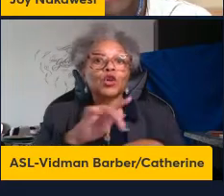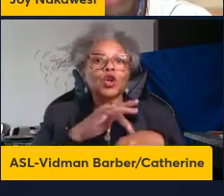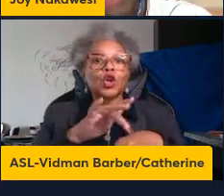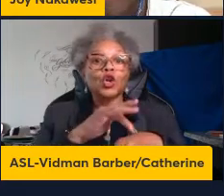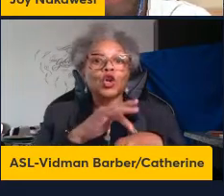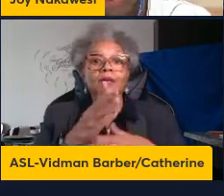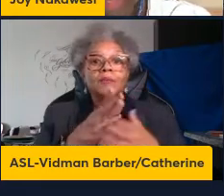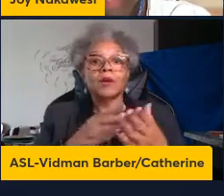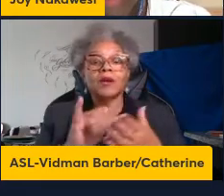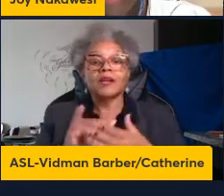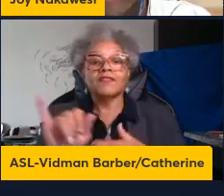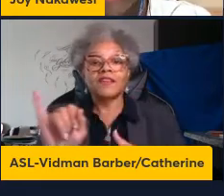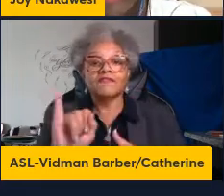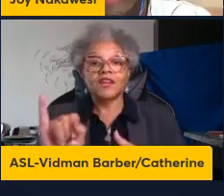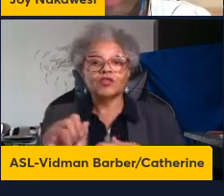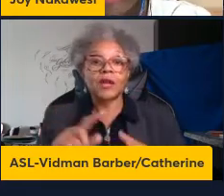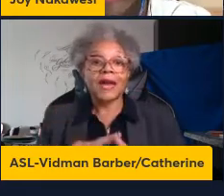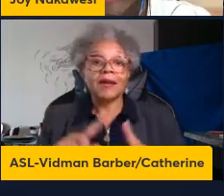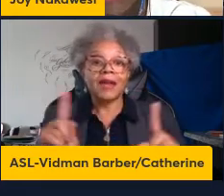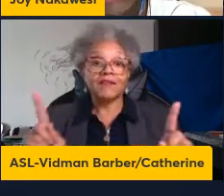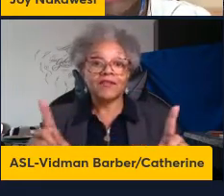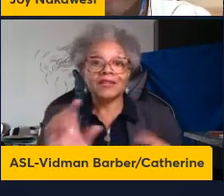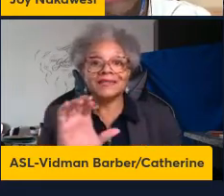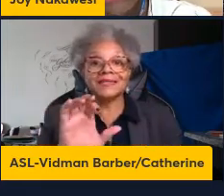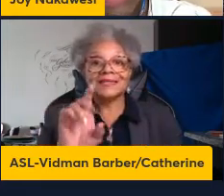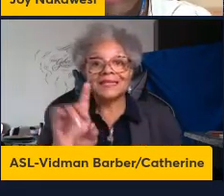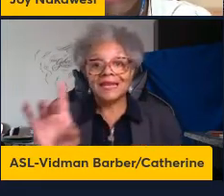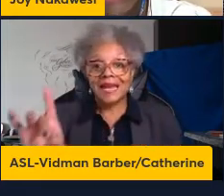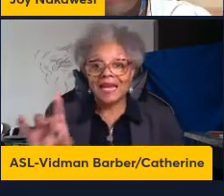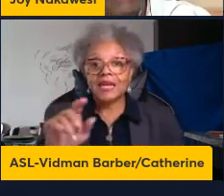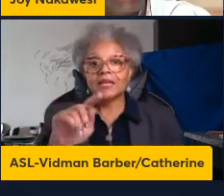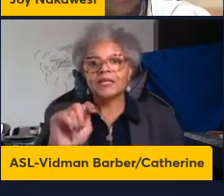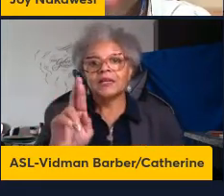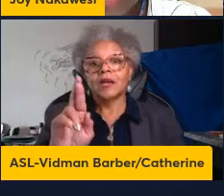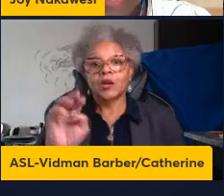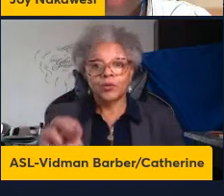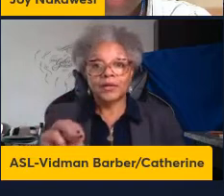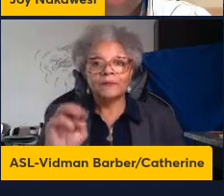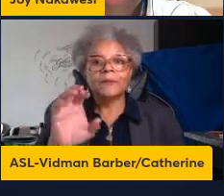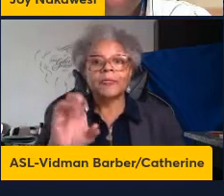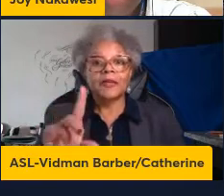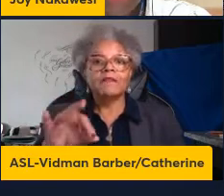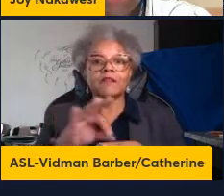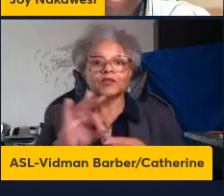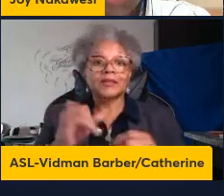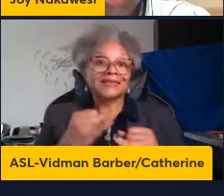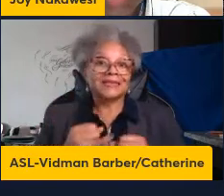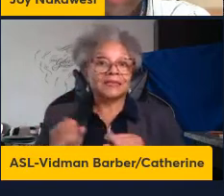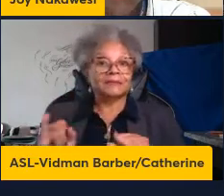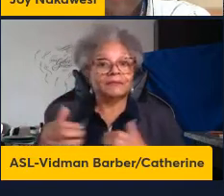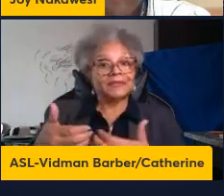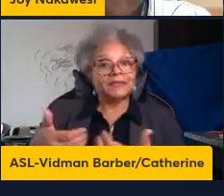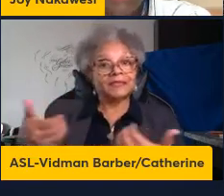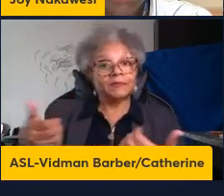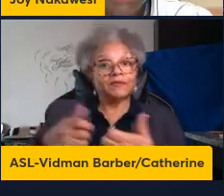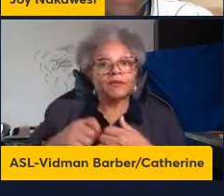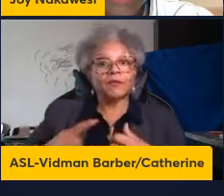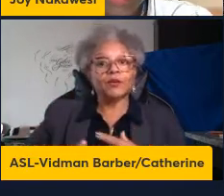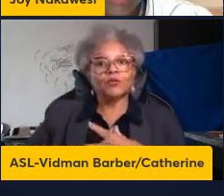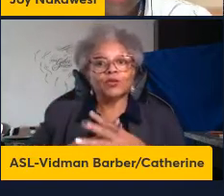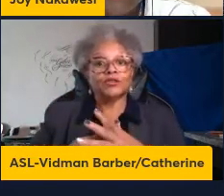infection however the CD8 T-REM cell functionality is independent of the initial type 1 interference